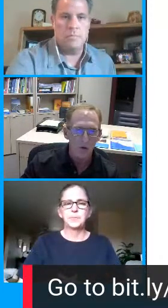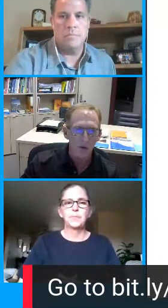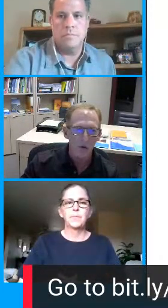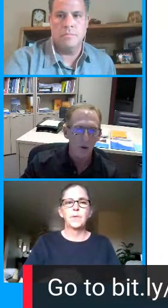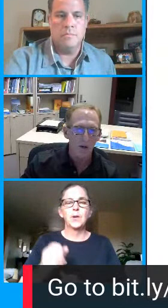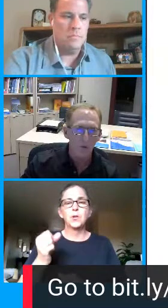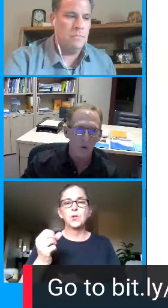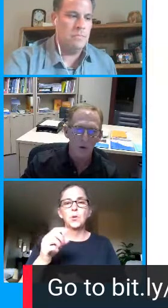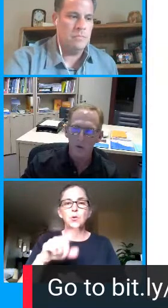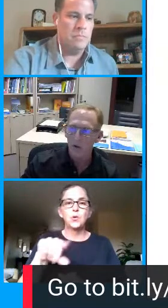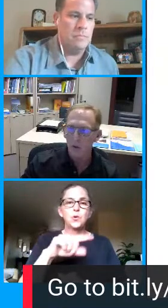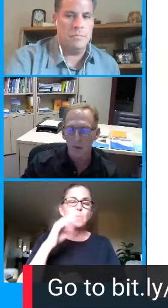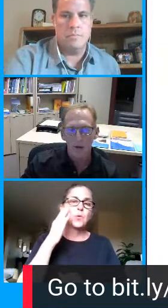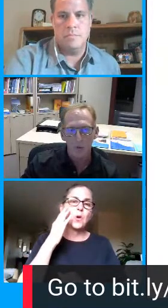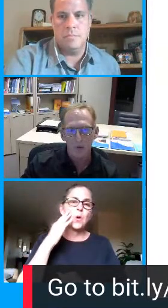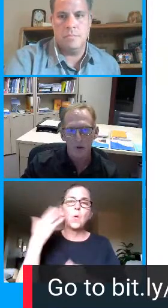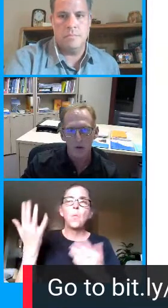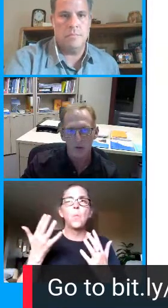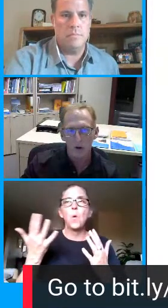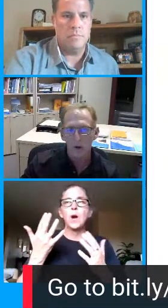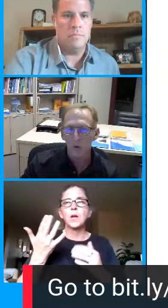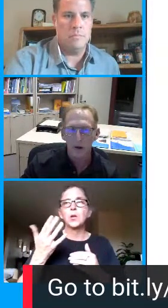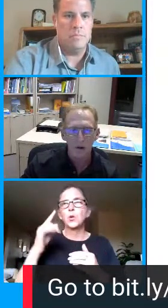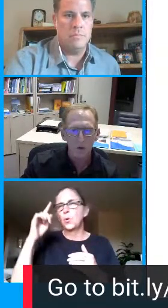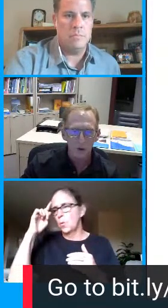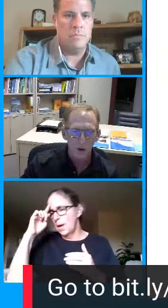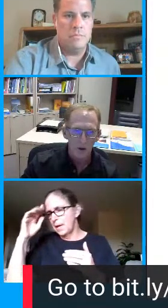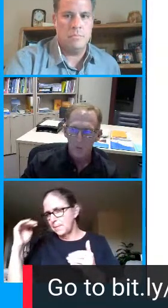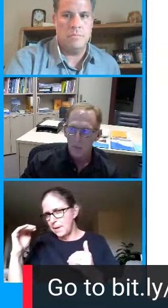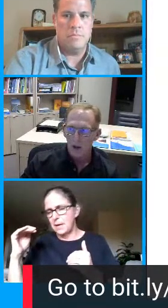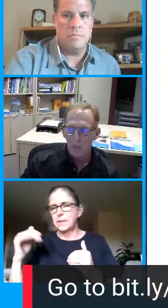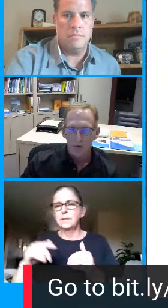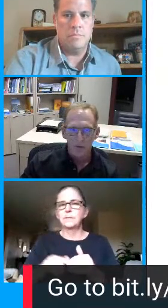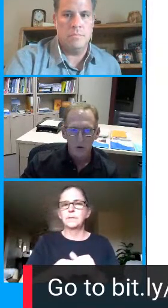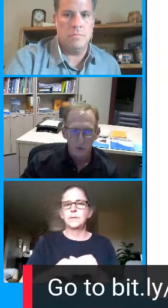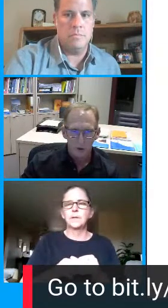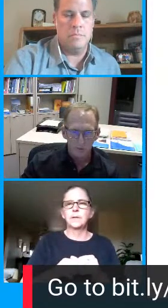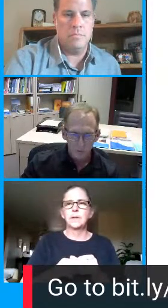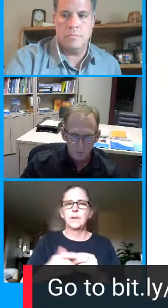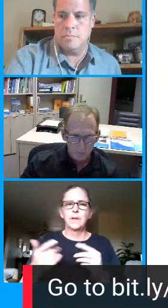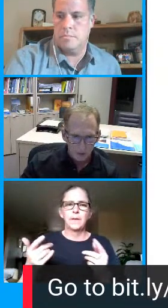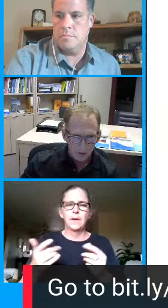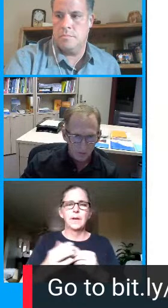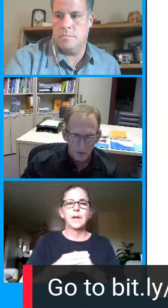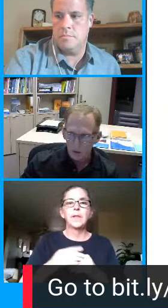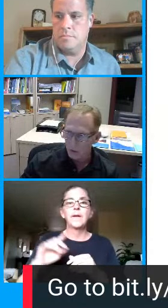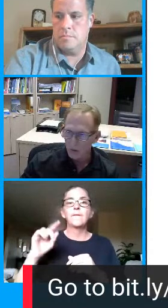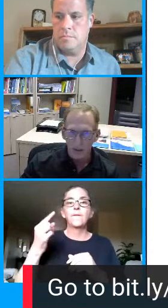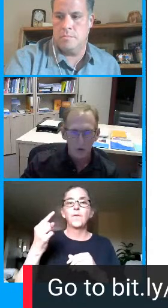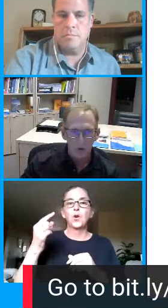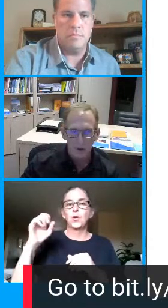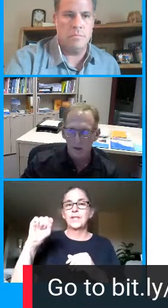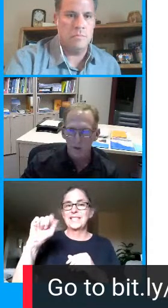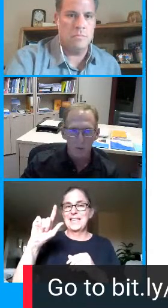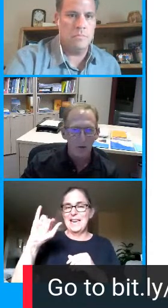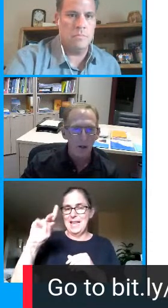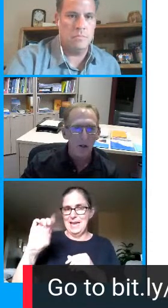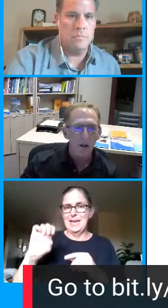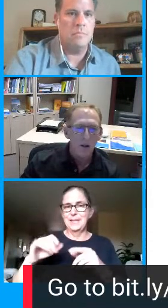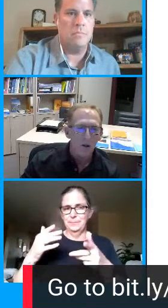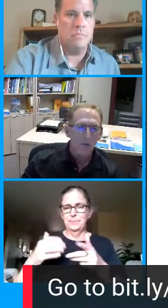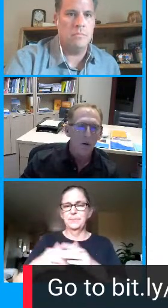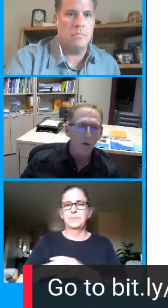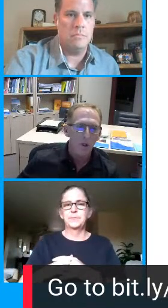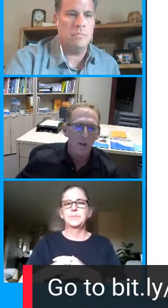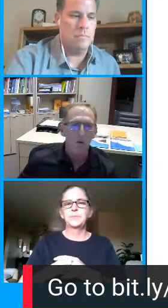what to expect what those expectations are as parents um the first one and if we can go to the next slide that would be